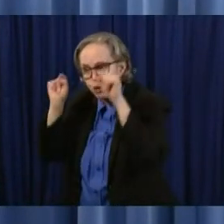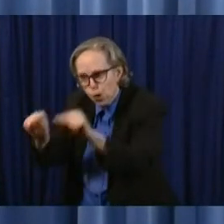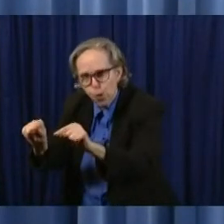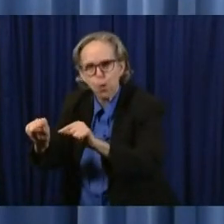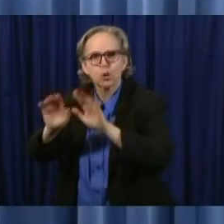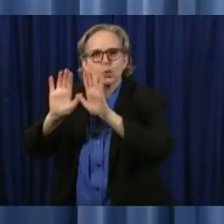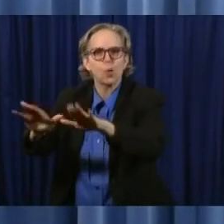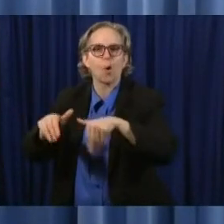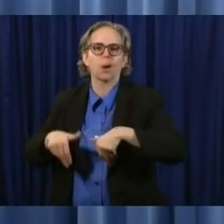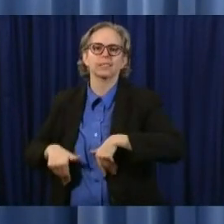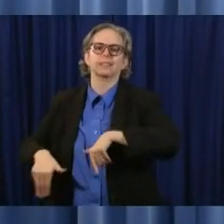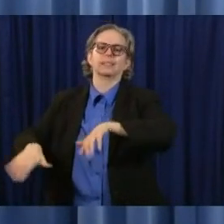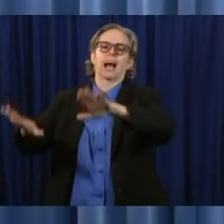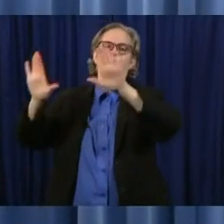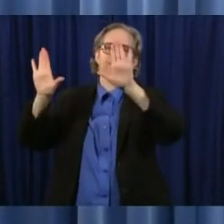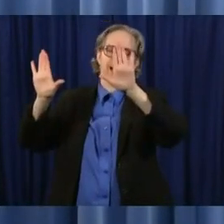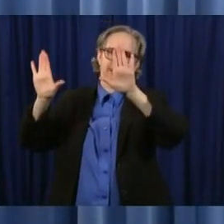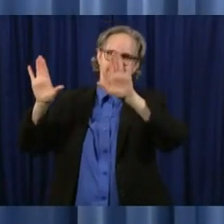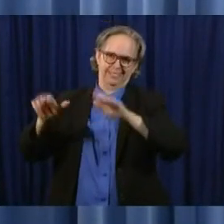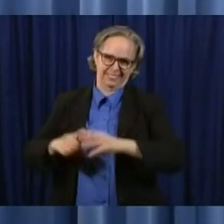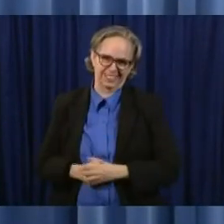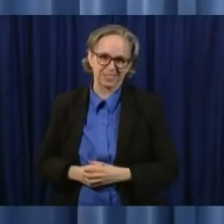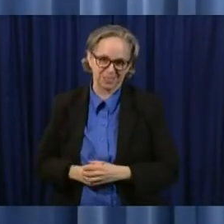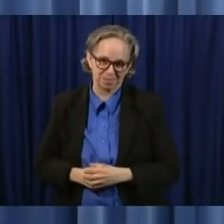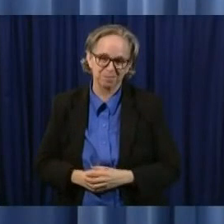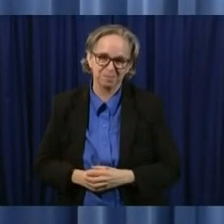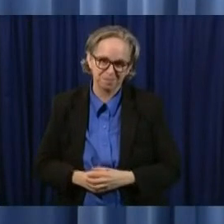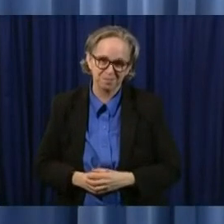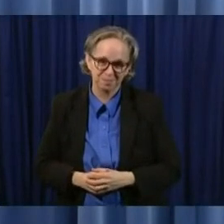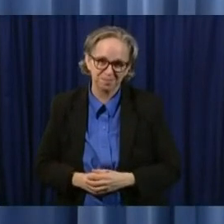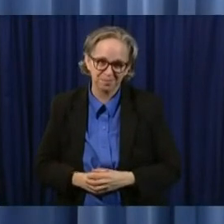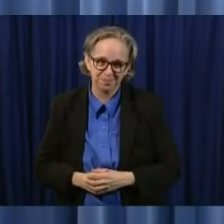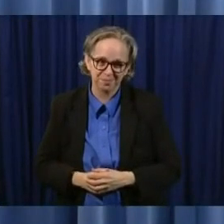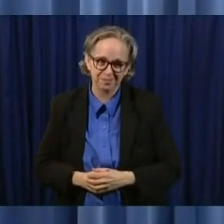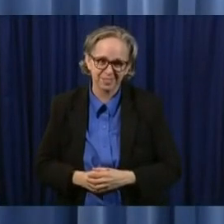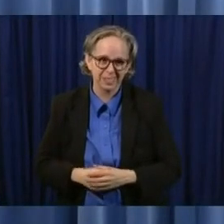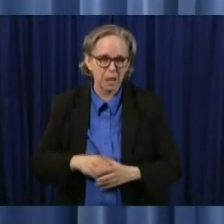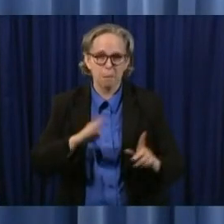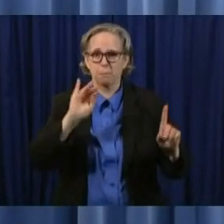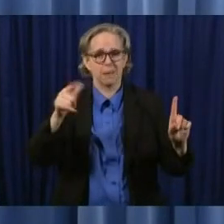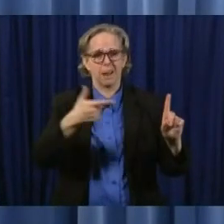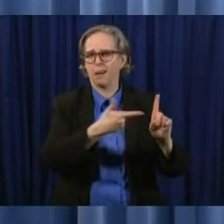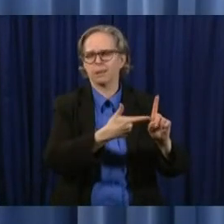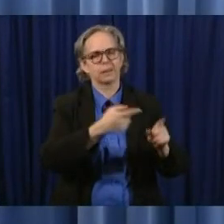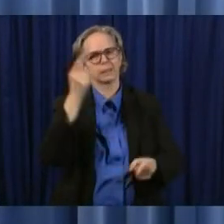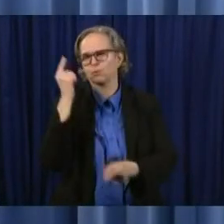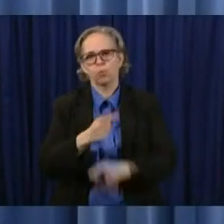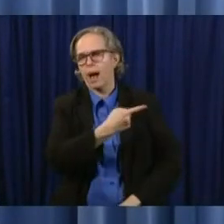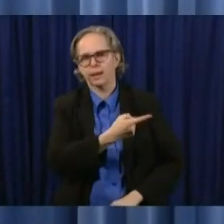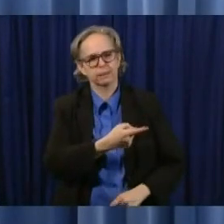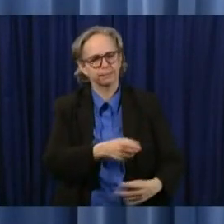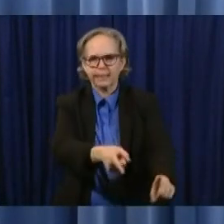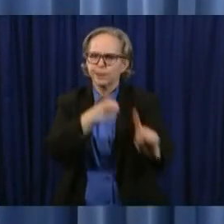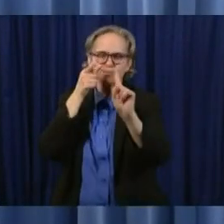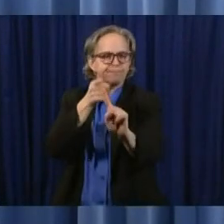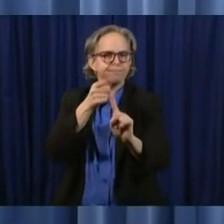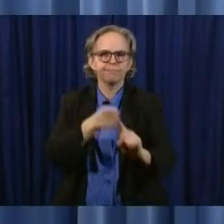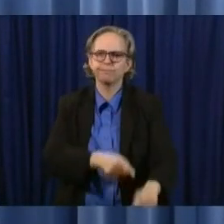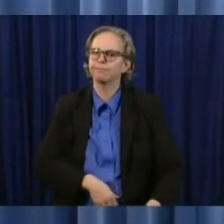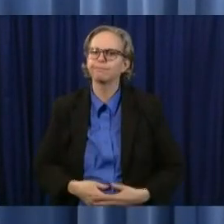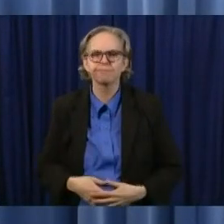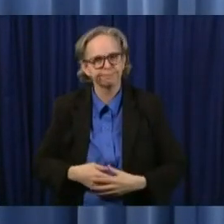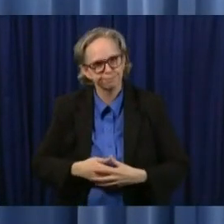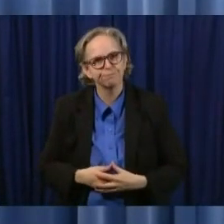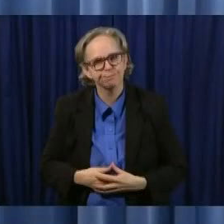have given away and certainly bill is is very very right when we